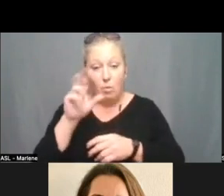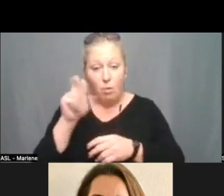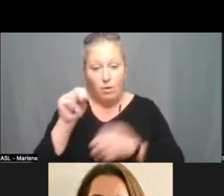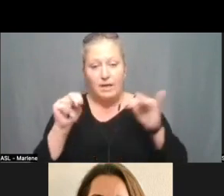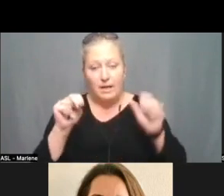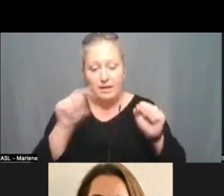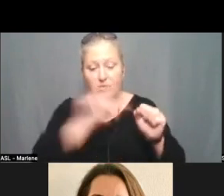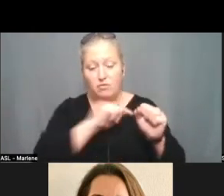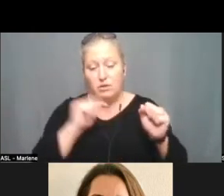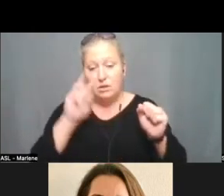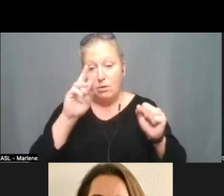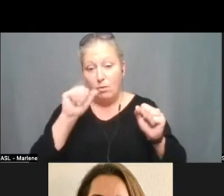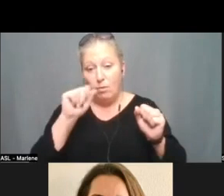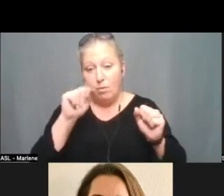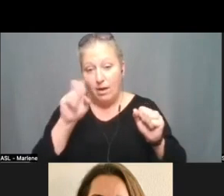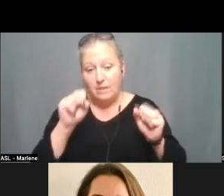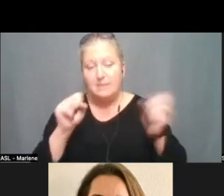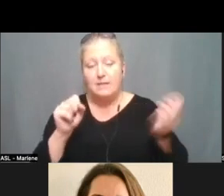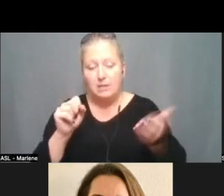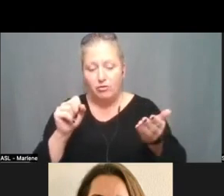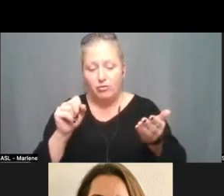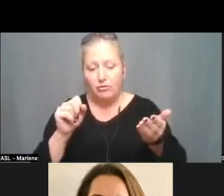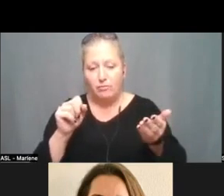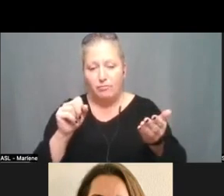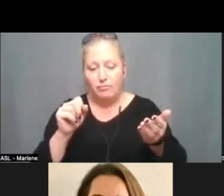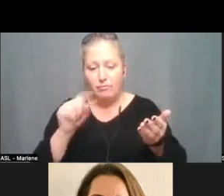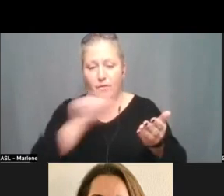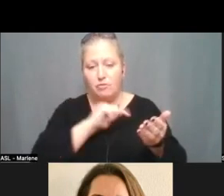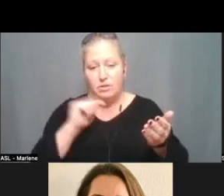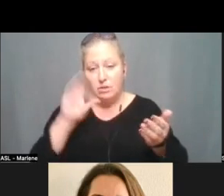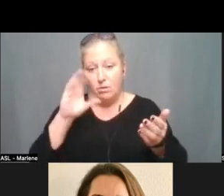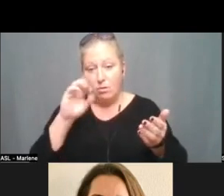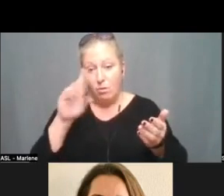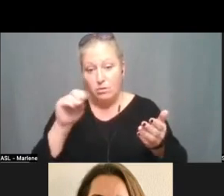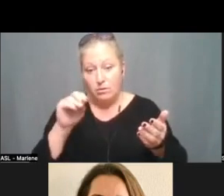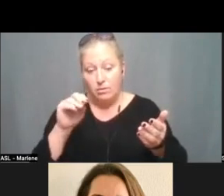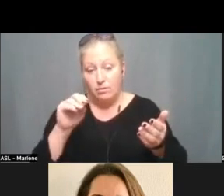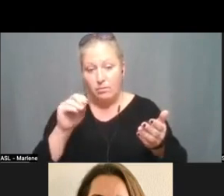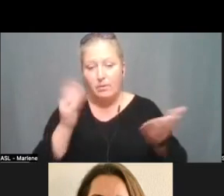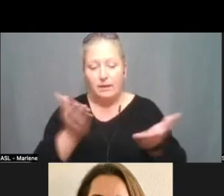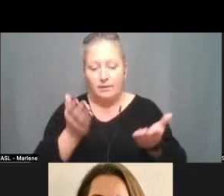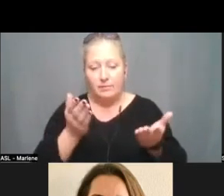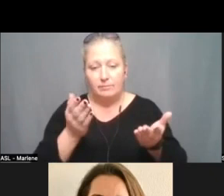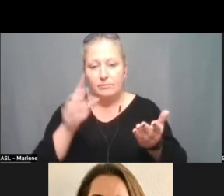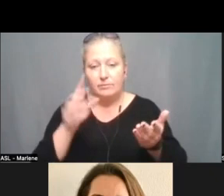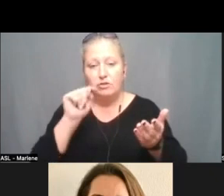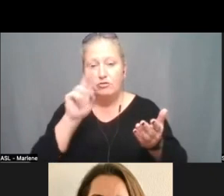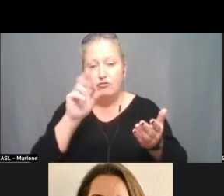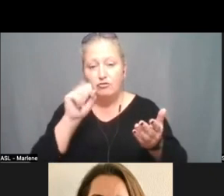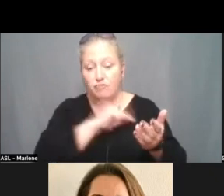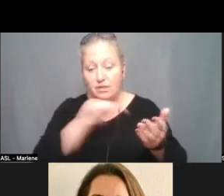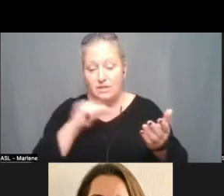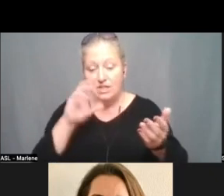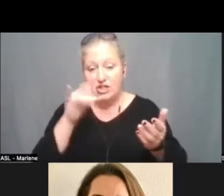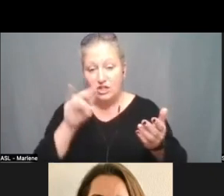Trustee Watkins? Here. Trustee Corzo? Present. Trustee Chen? Here.